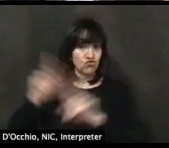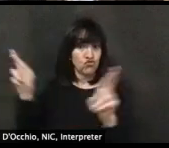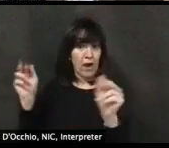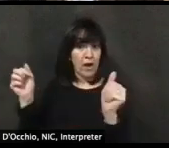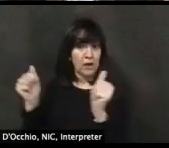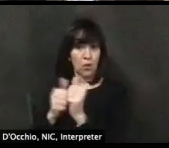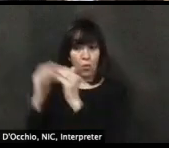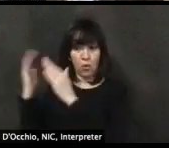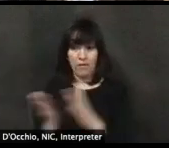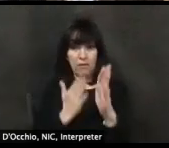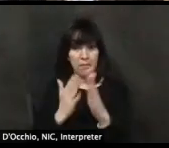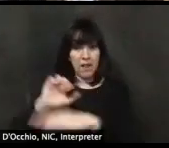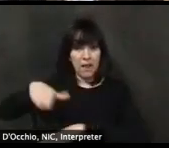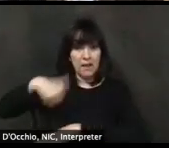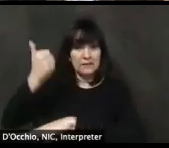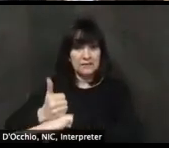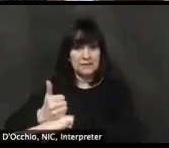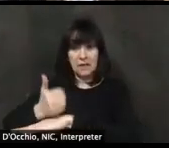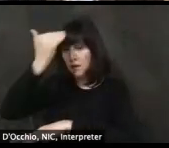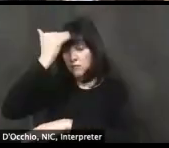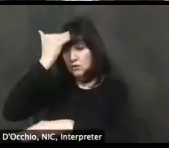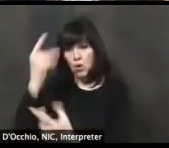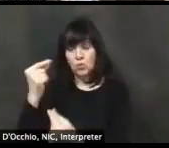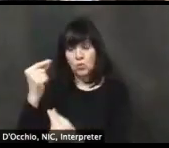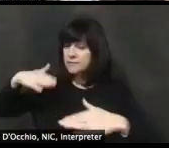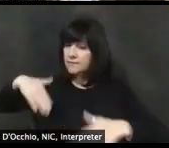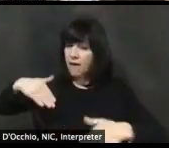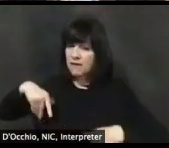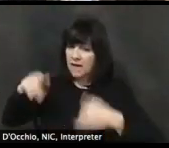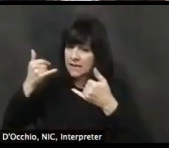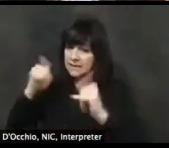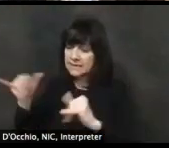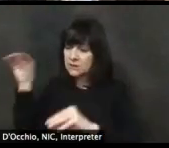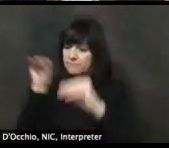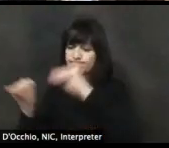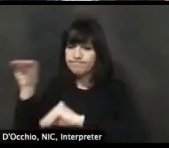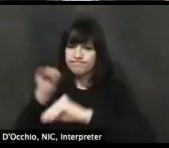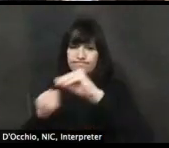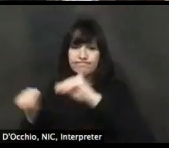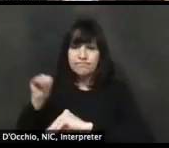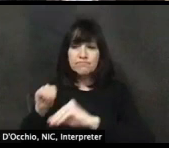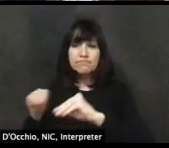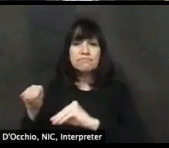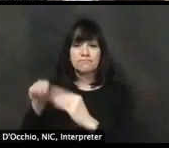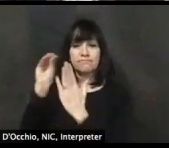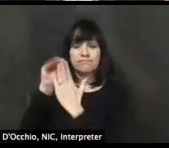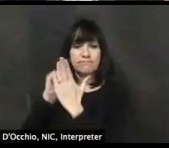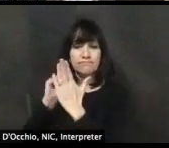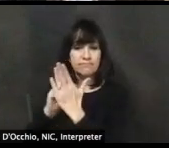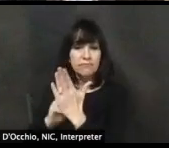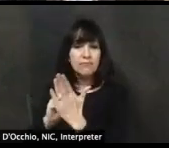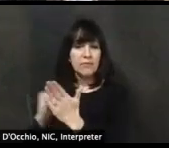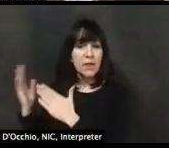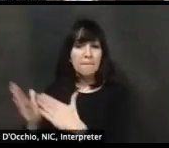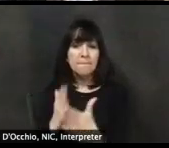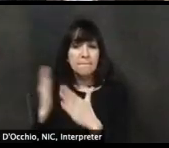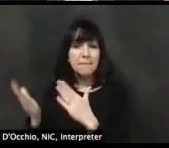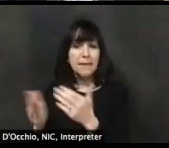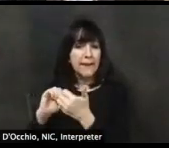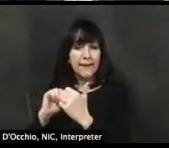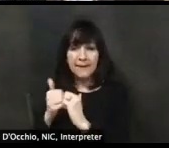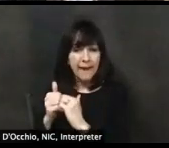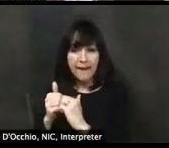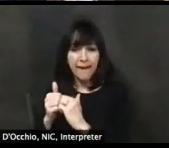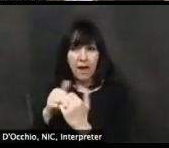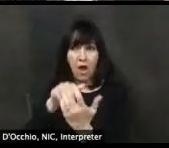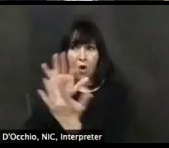of us have been contacted by individuals with, um, background or interest in assisting with contact tracing. And I know